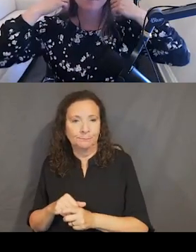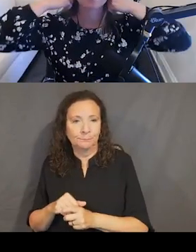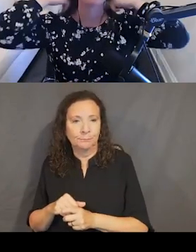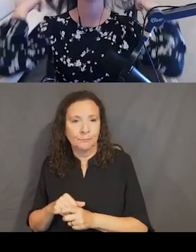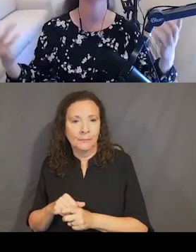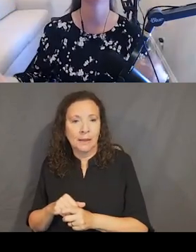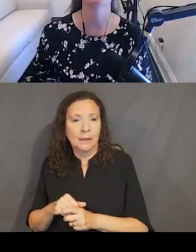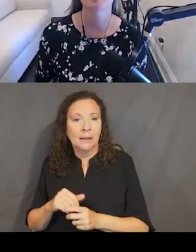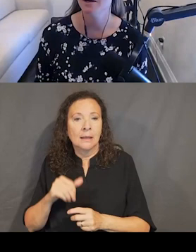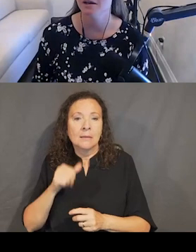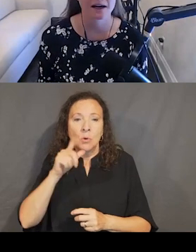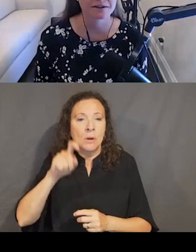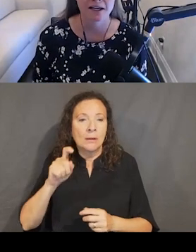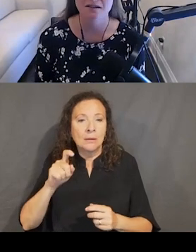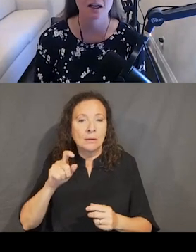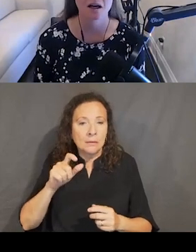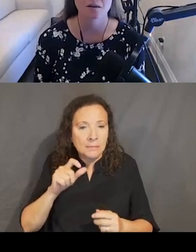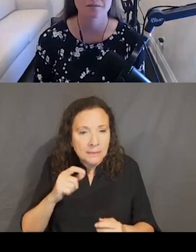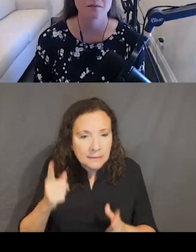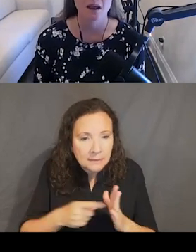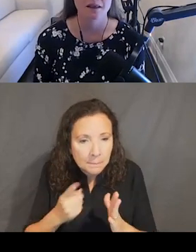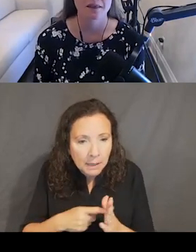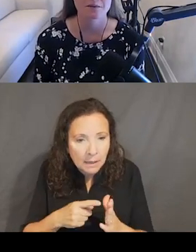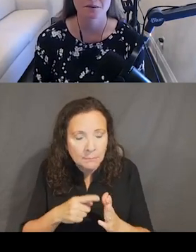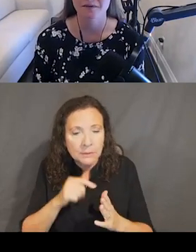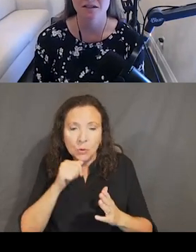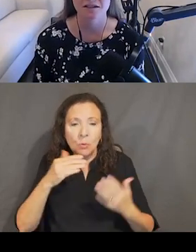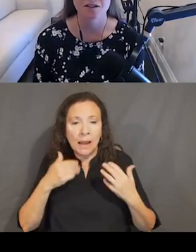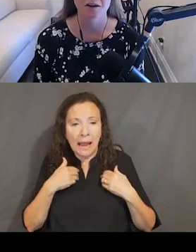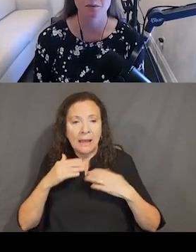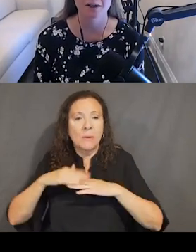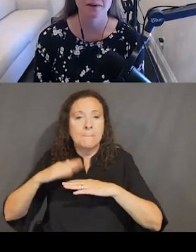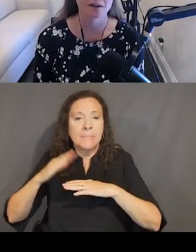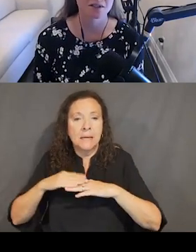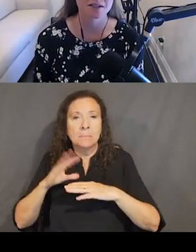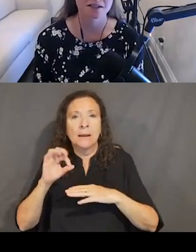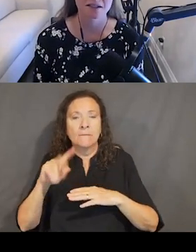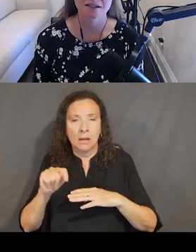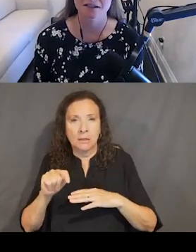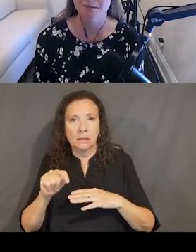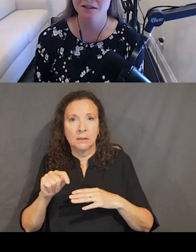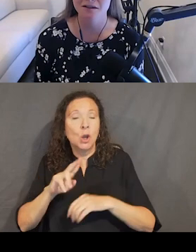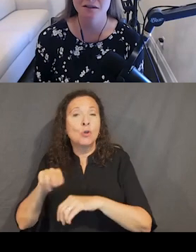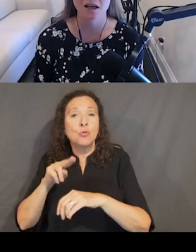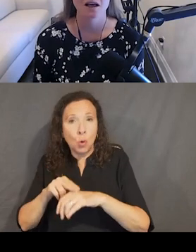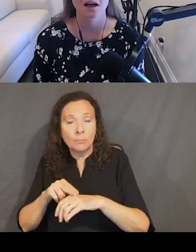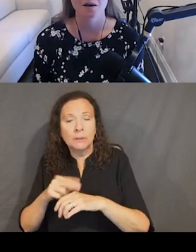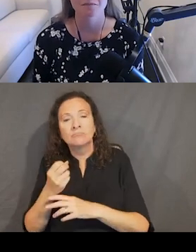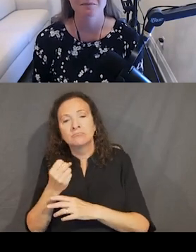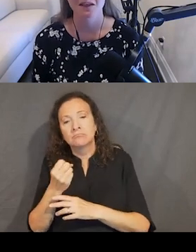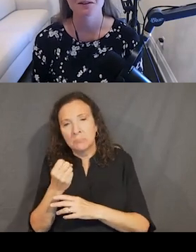you know, for your normal paragraph text. The minimum font size is 12 point font, which is 16 CSS pixels.